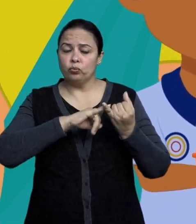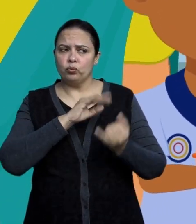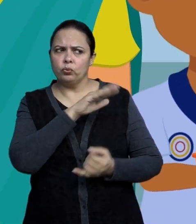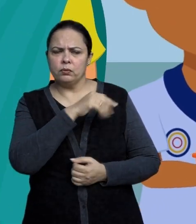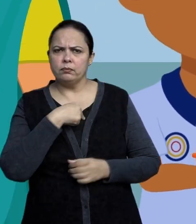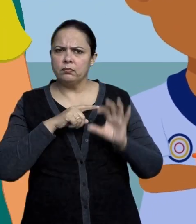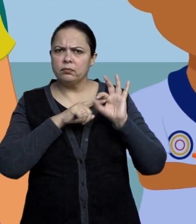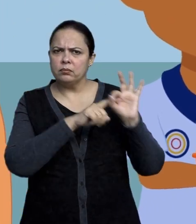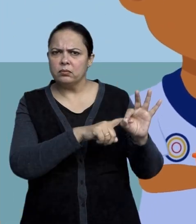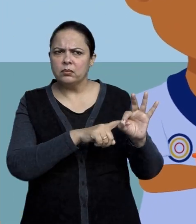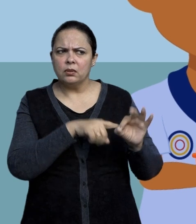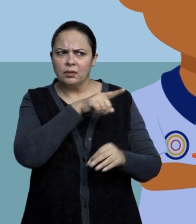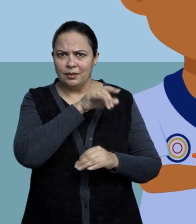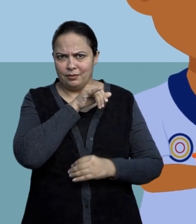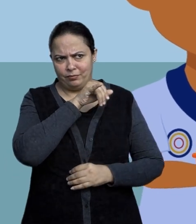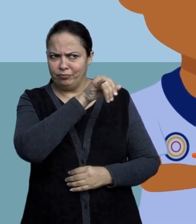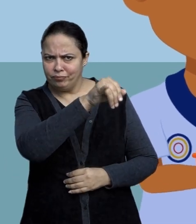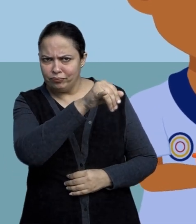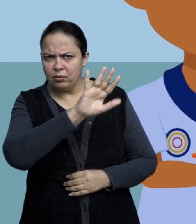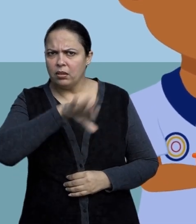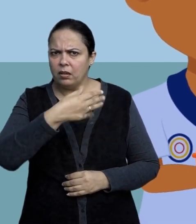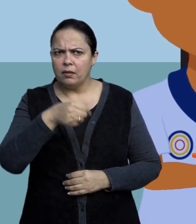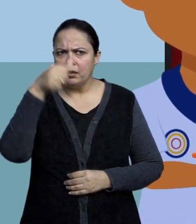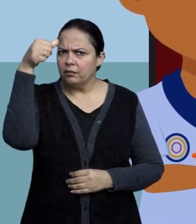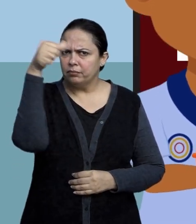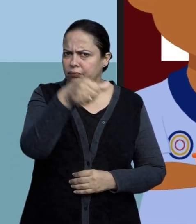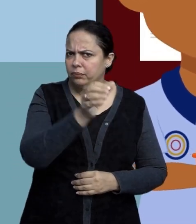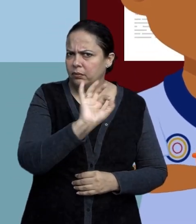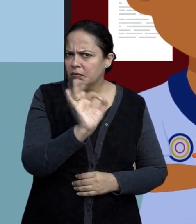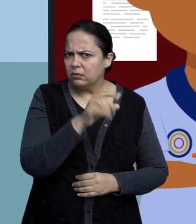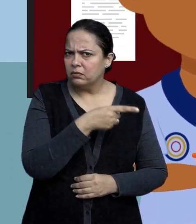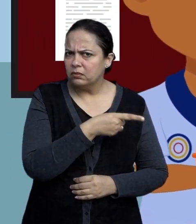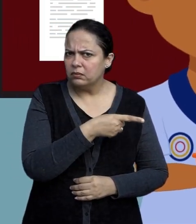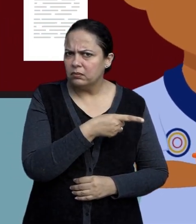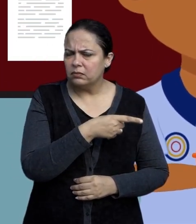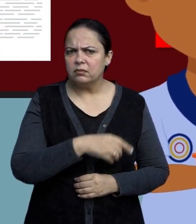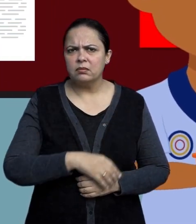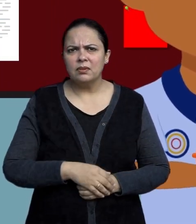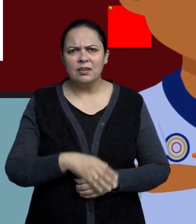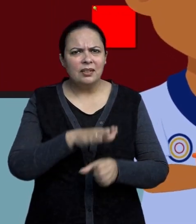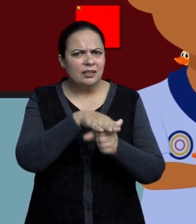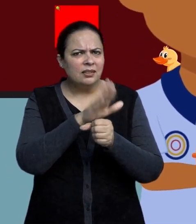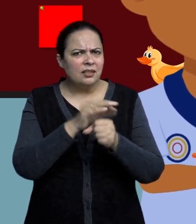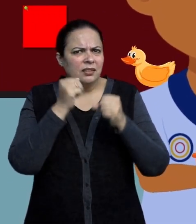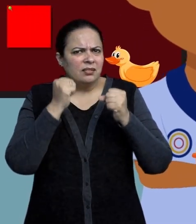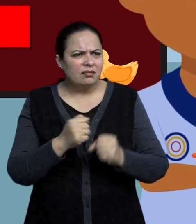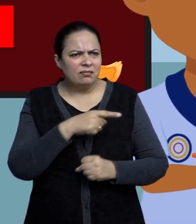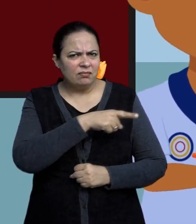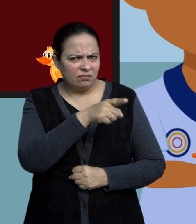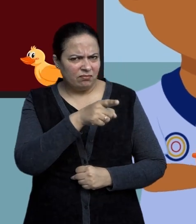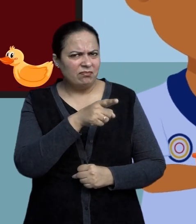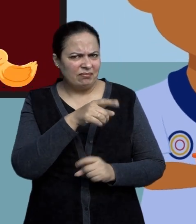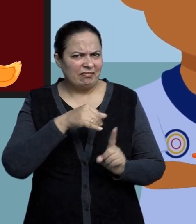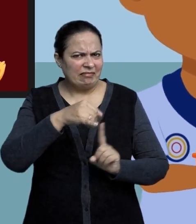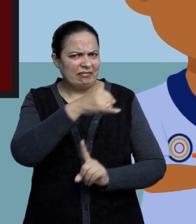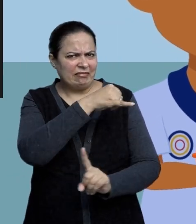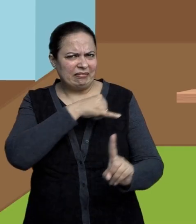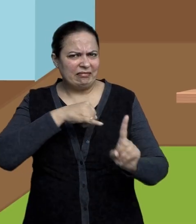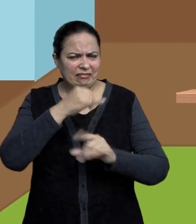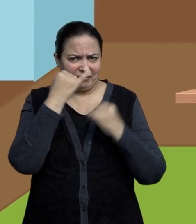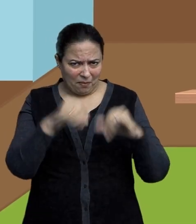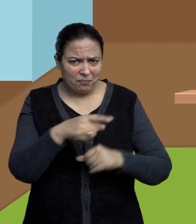Sonu, you did not flush after using the washroom. And you left the toilet seat dirty inside.